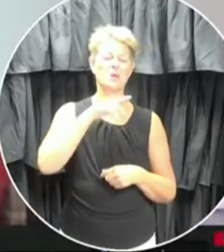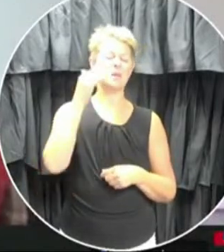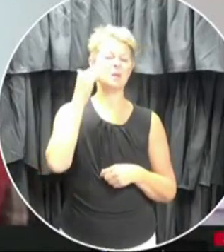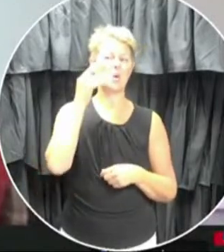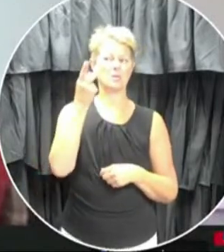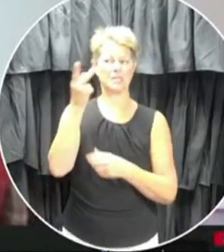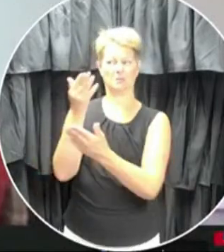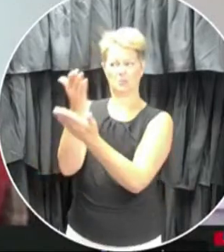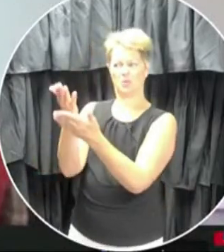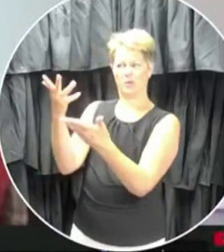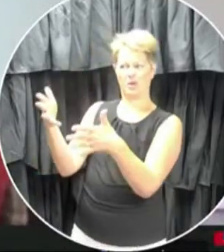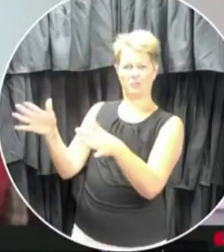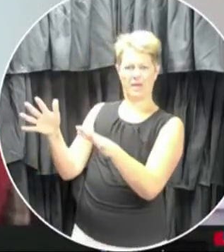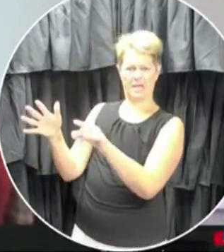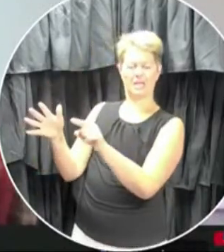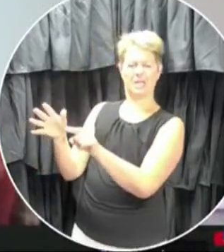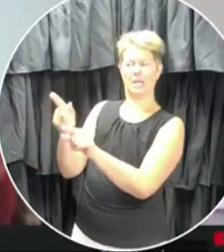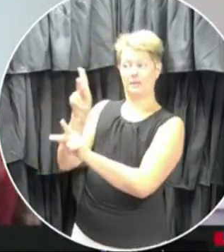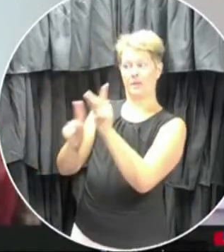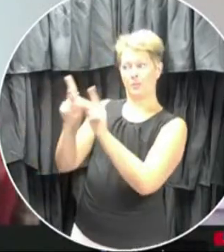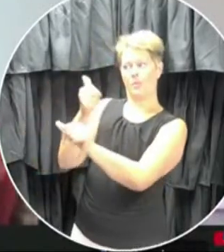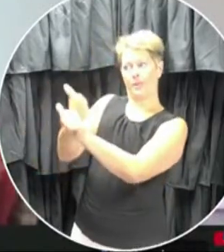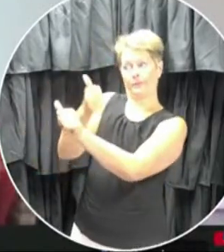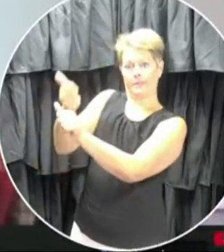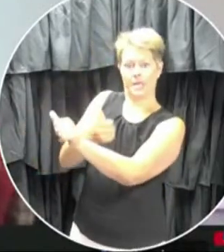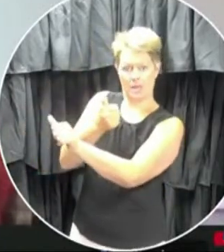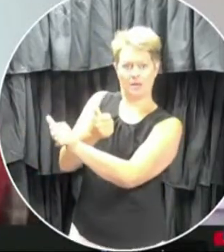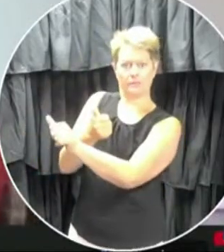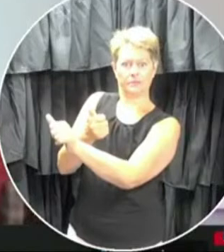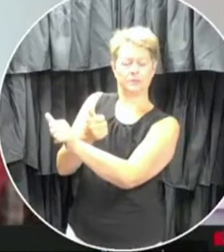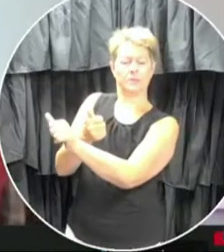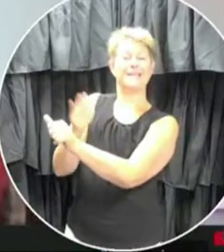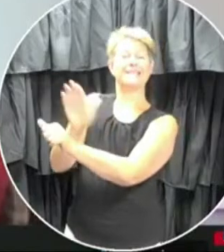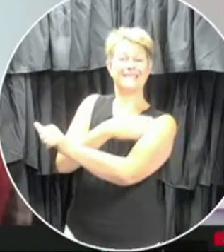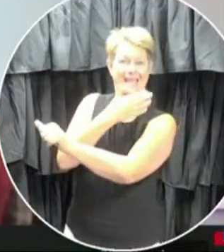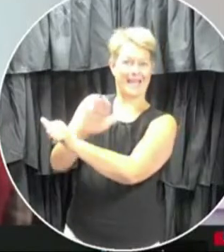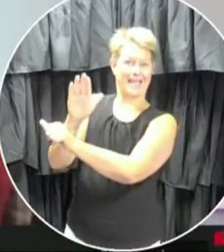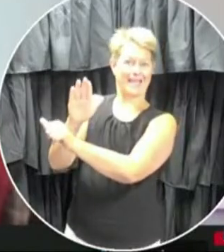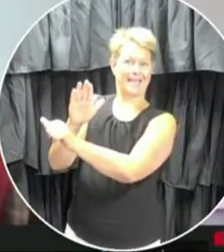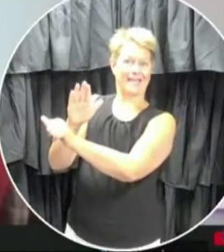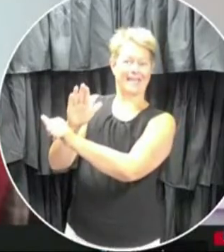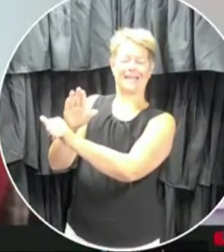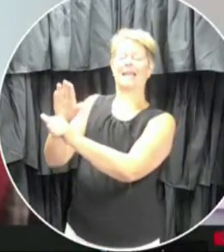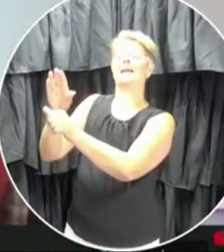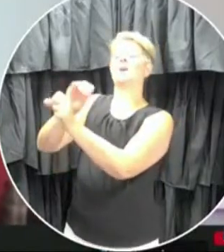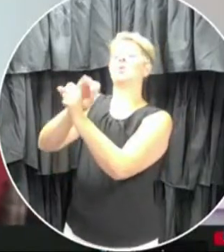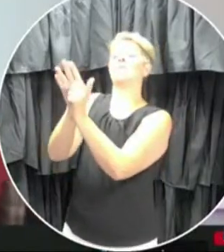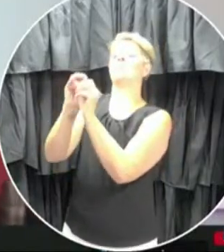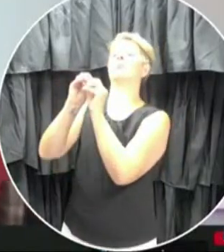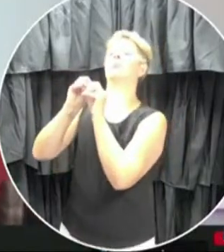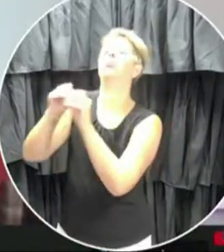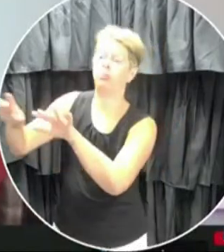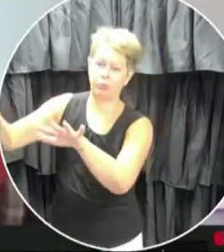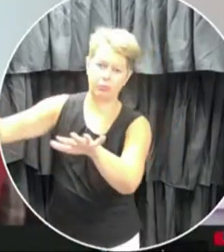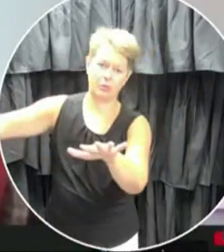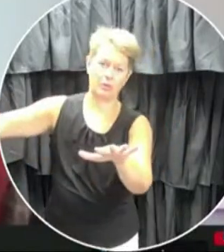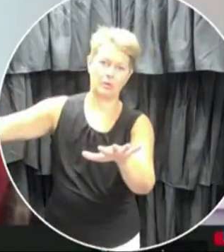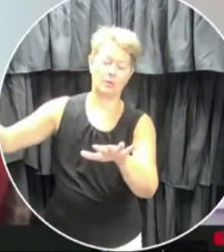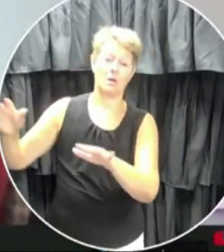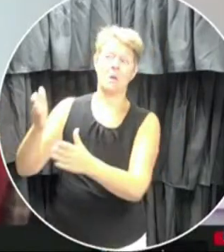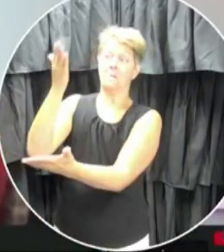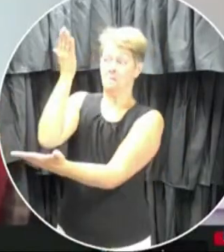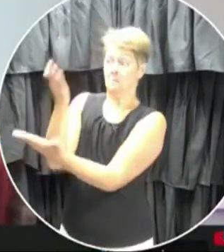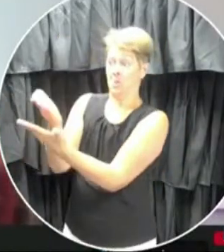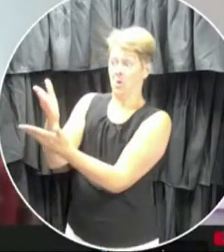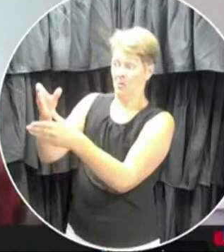um, people have, uh, you know, where there has been singing, um, there's, there's not definitive evidence that the